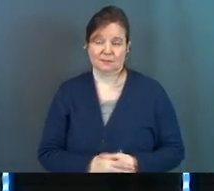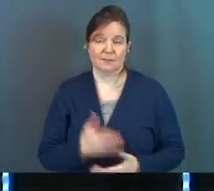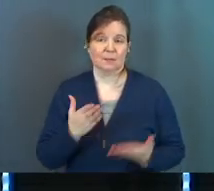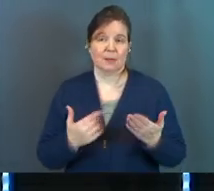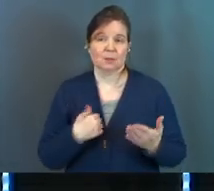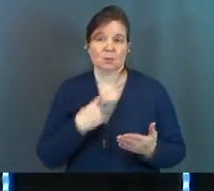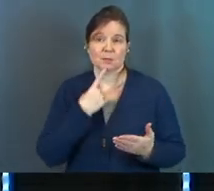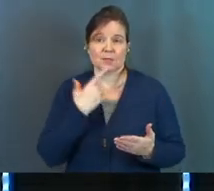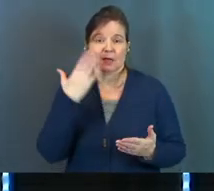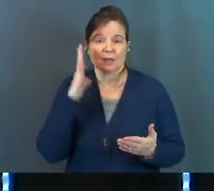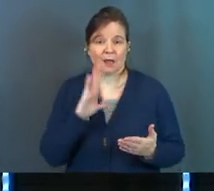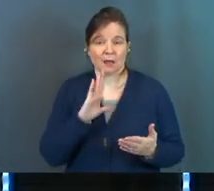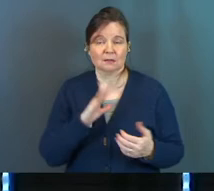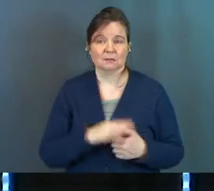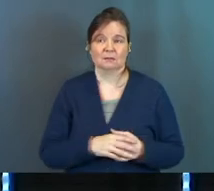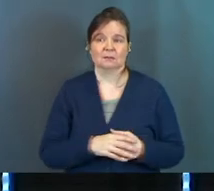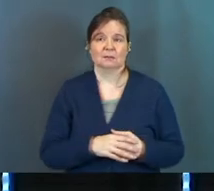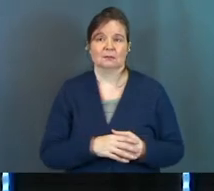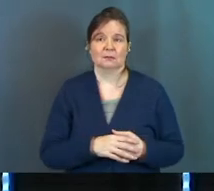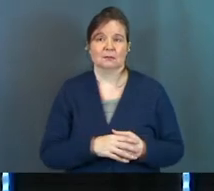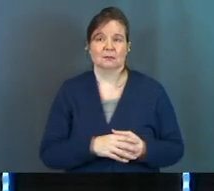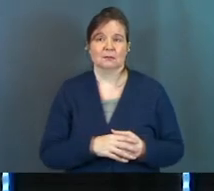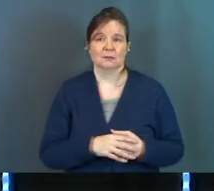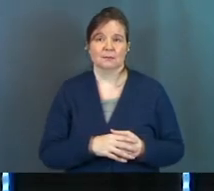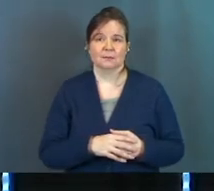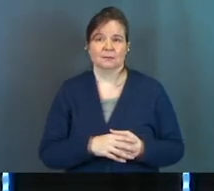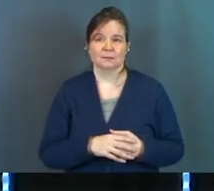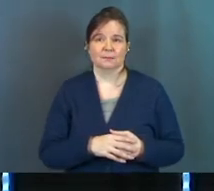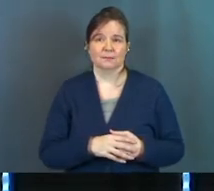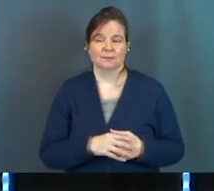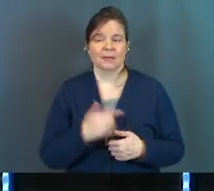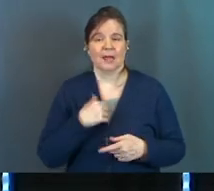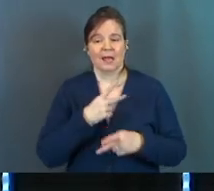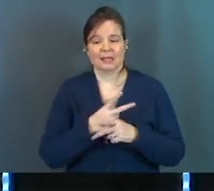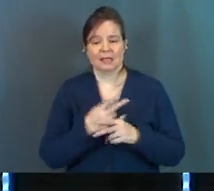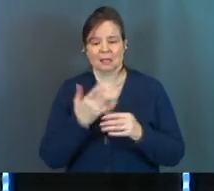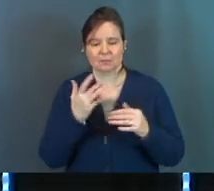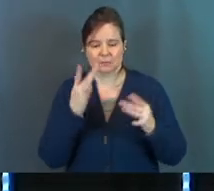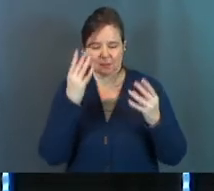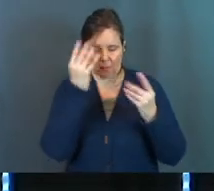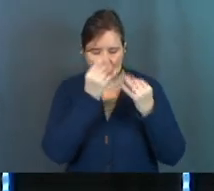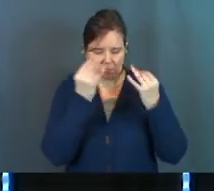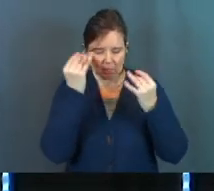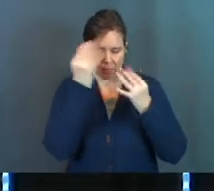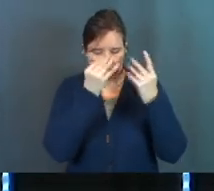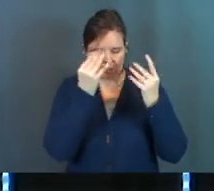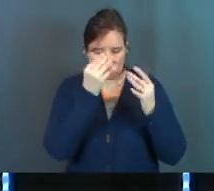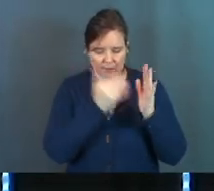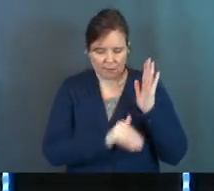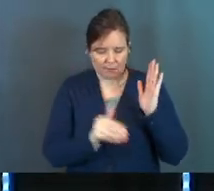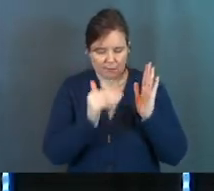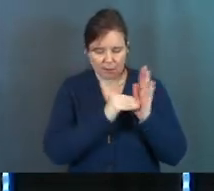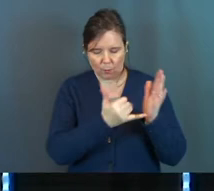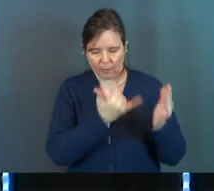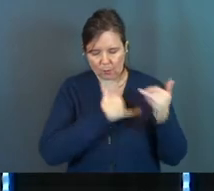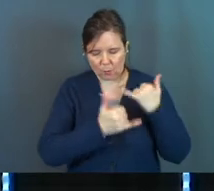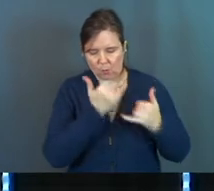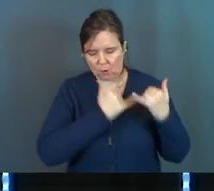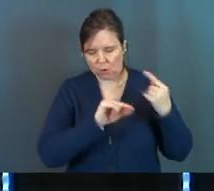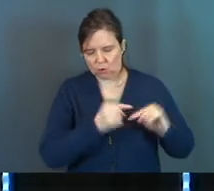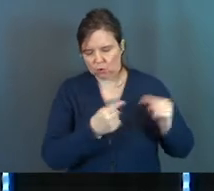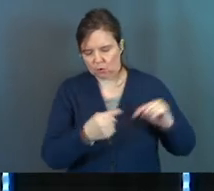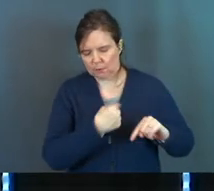And maybe you would say, God, I keep replaying the tapes of what they did to me.